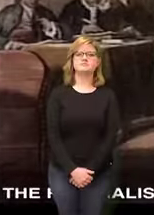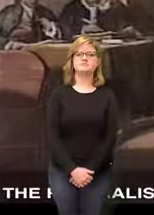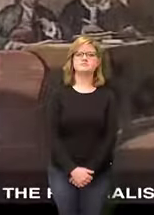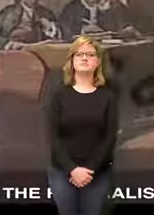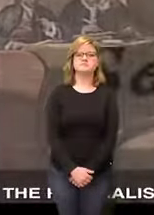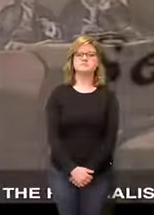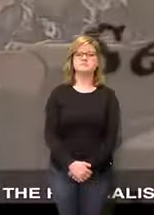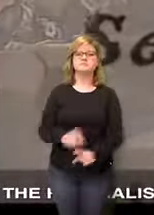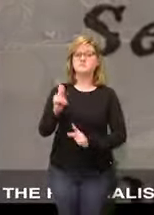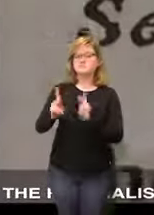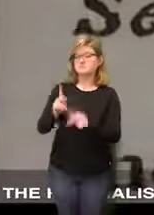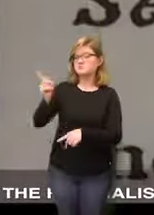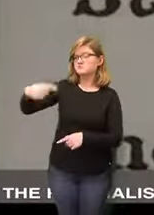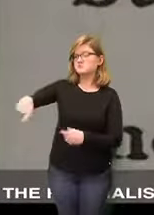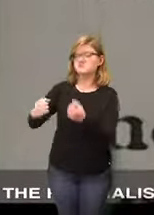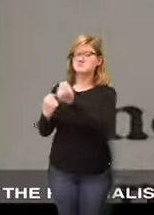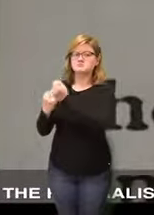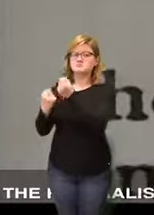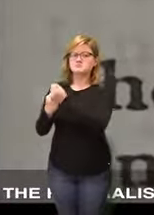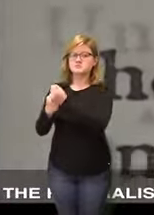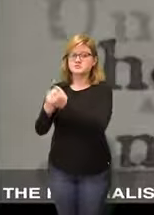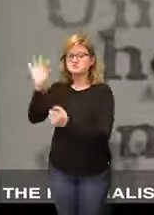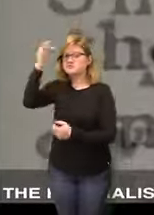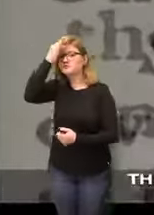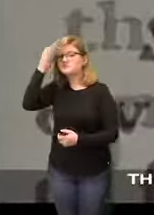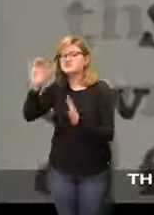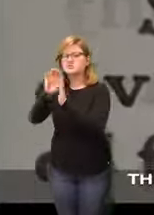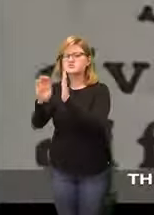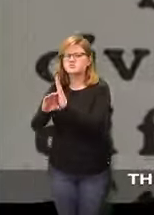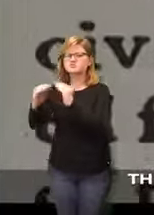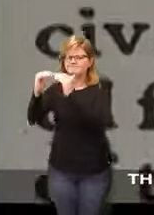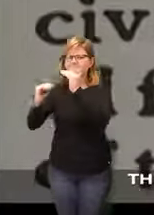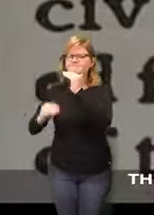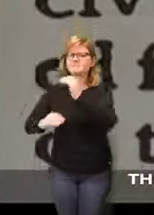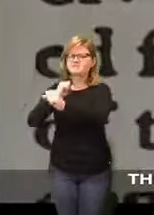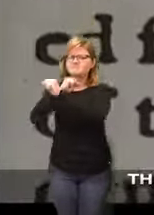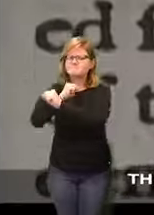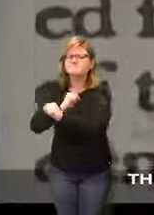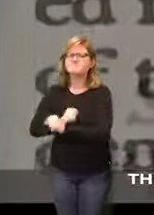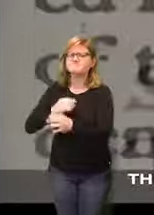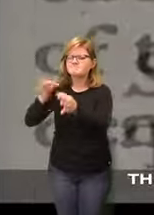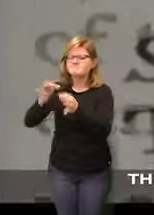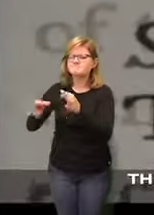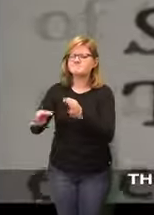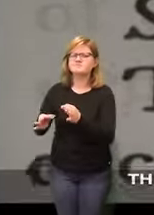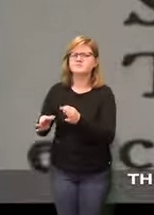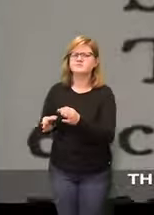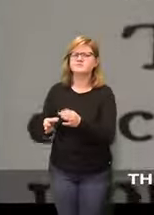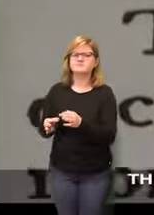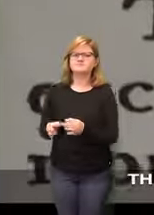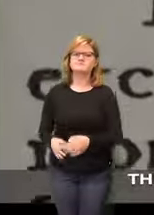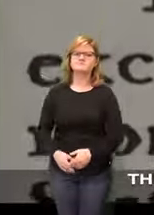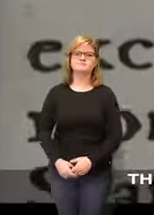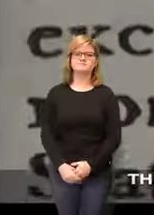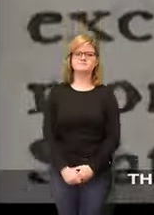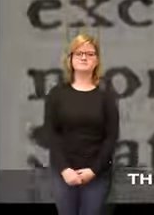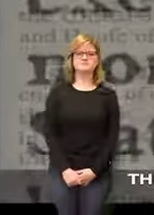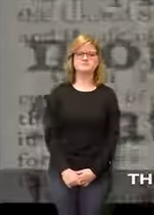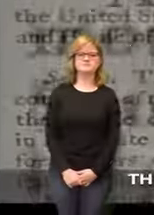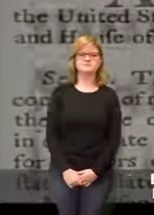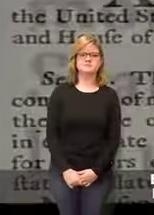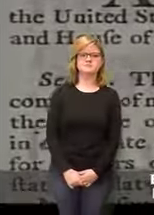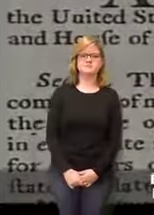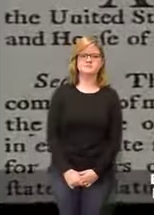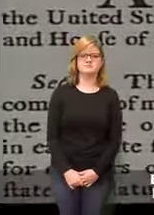the federalists defend the constitution clause by clause they make each detail of the plan seem